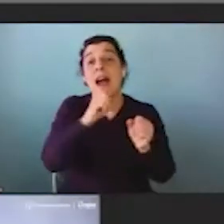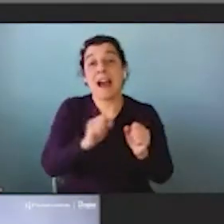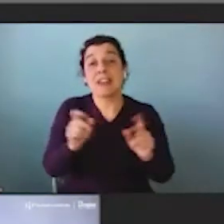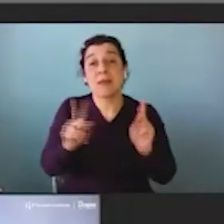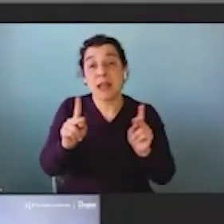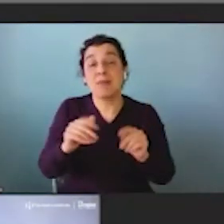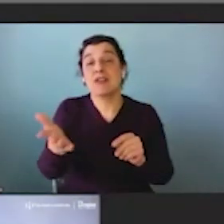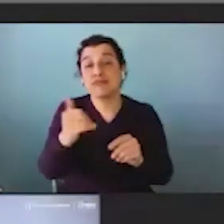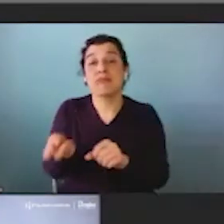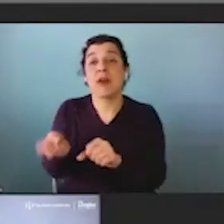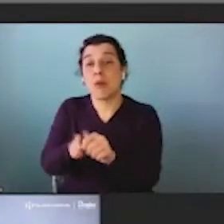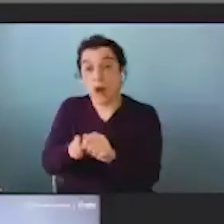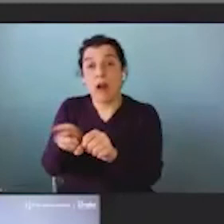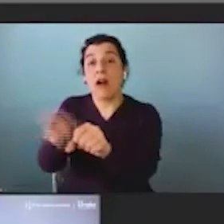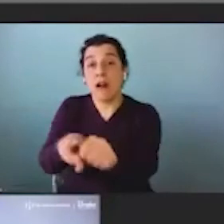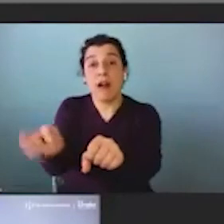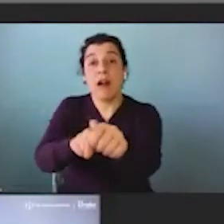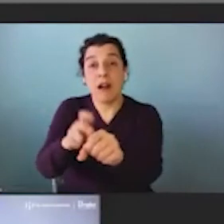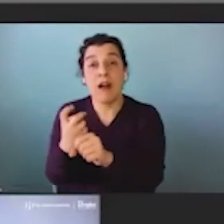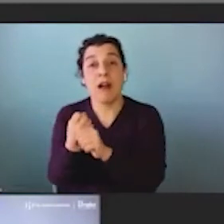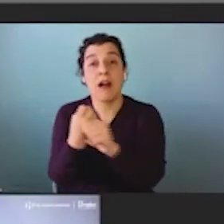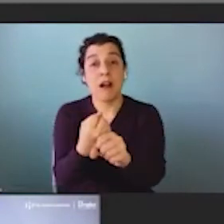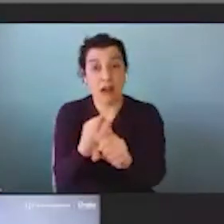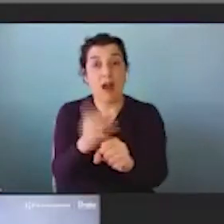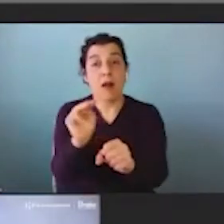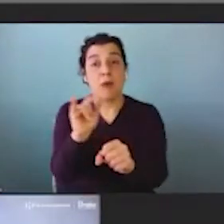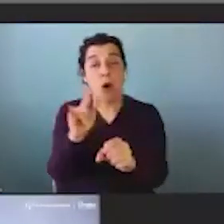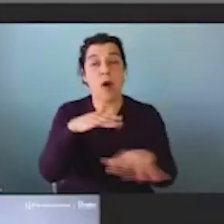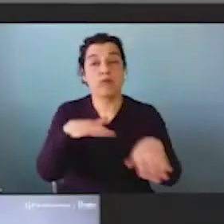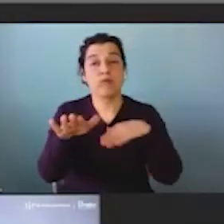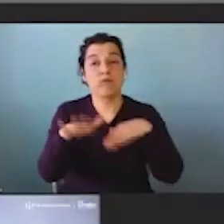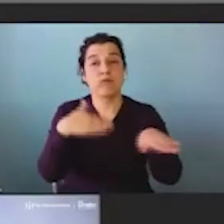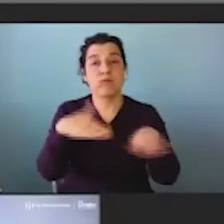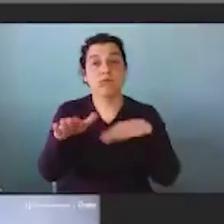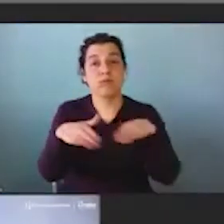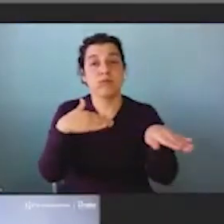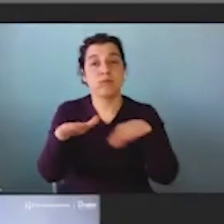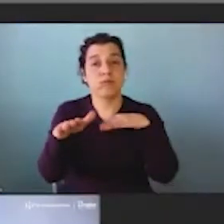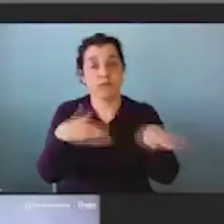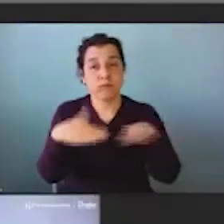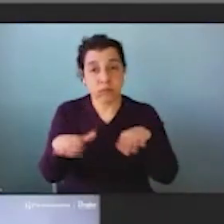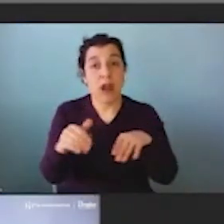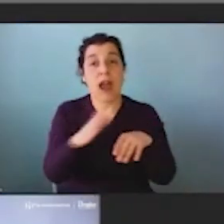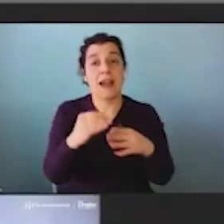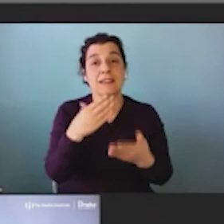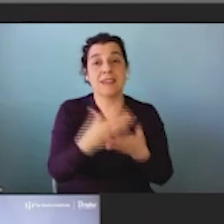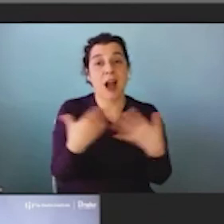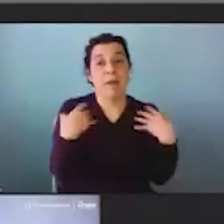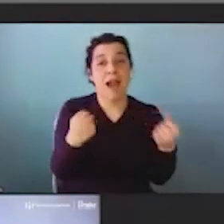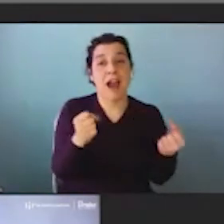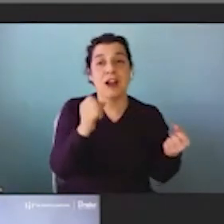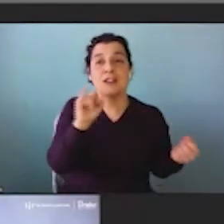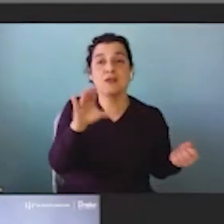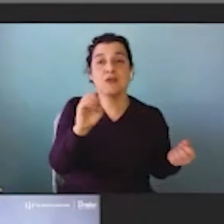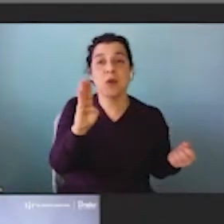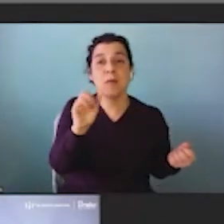mall to do mall walking. And then they would stop at a healthy juice bar at the mall